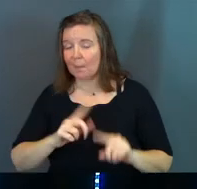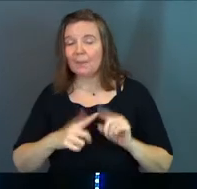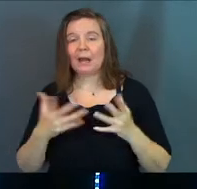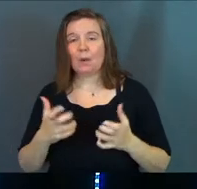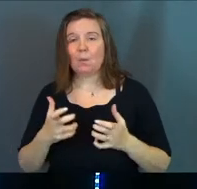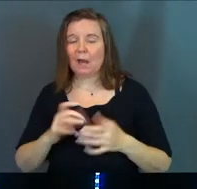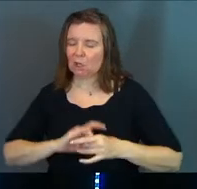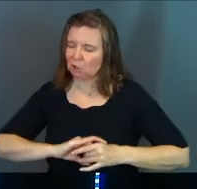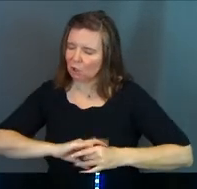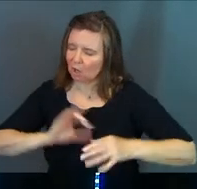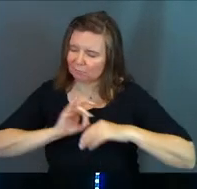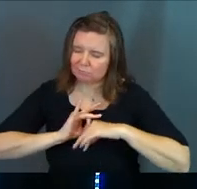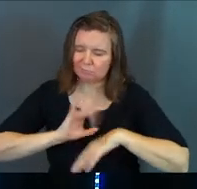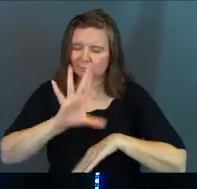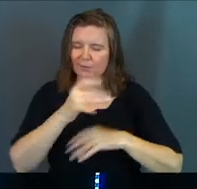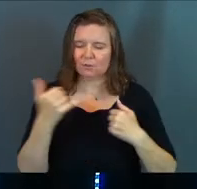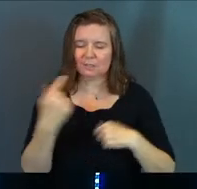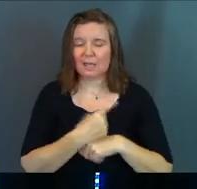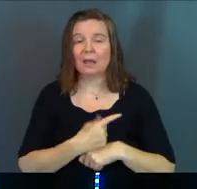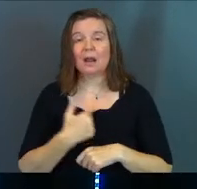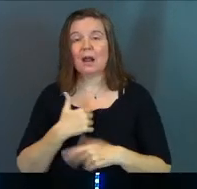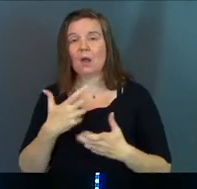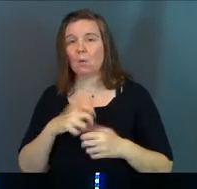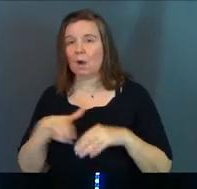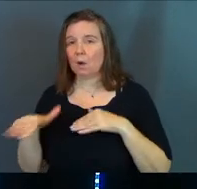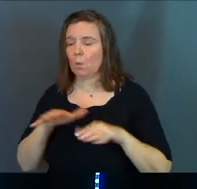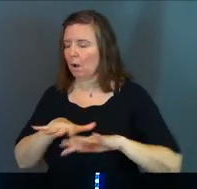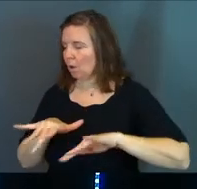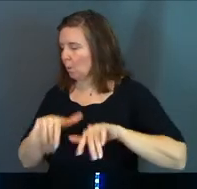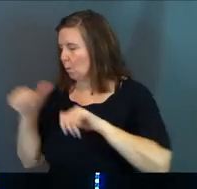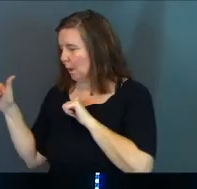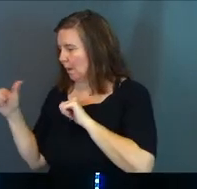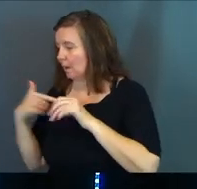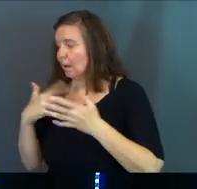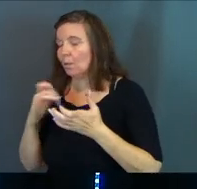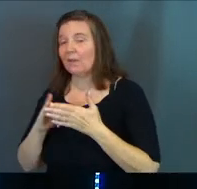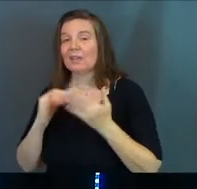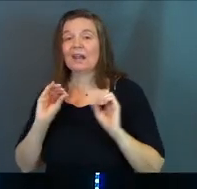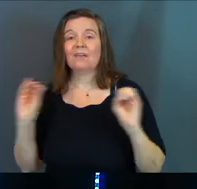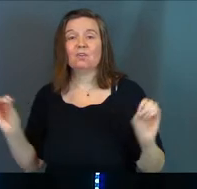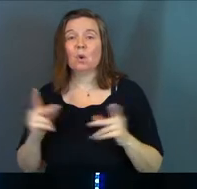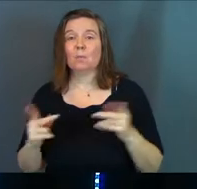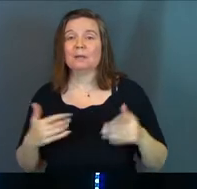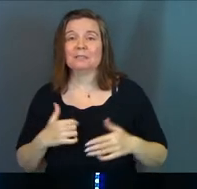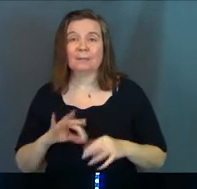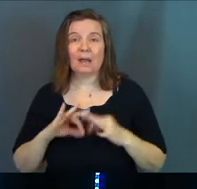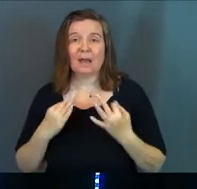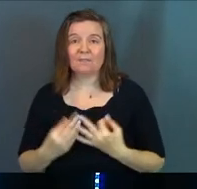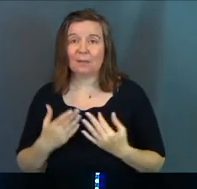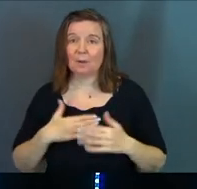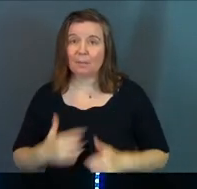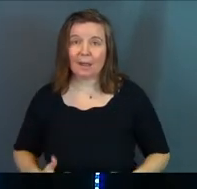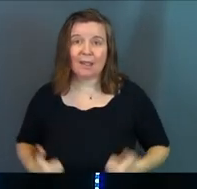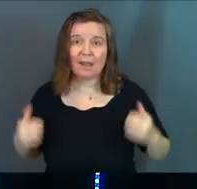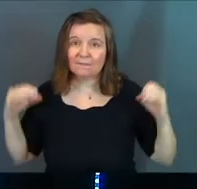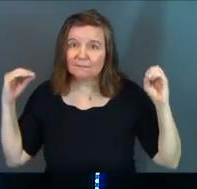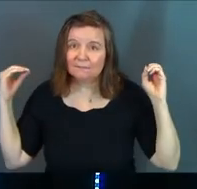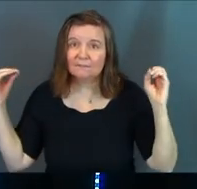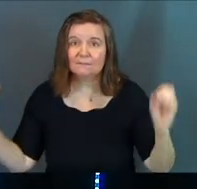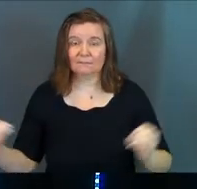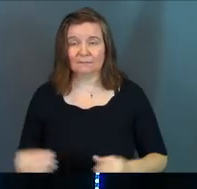But I want it gone as far as today is concerned. And I want to walk away from it. And I want that to have no place in my family or in my life.